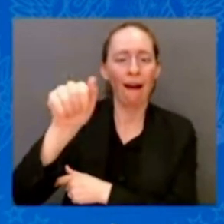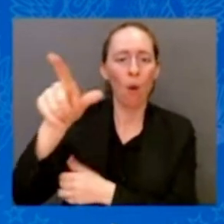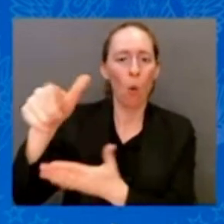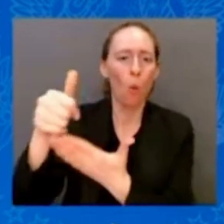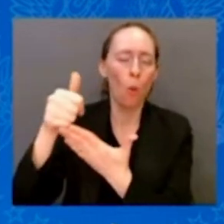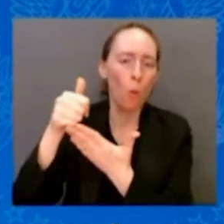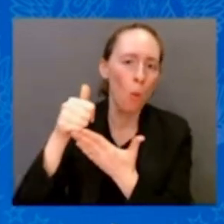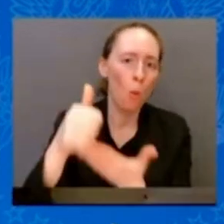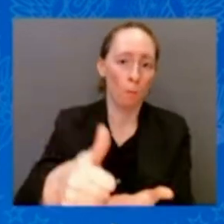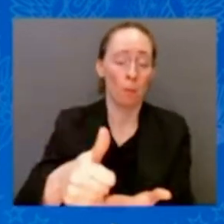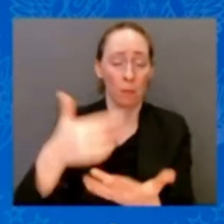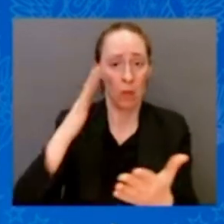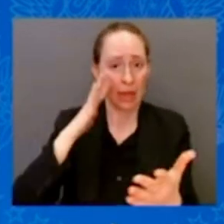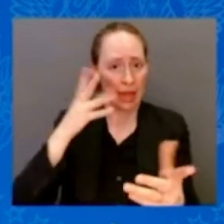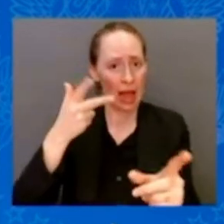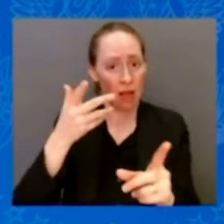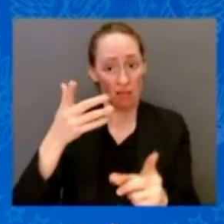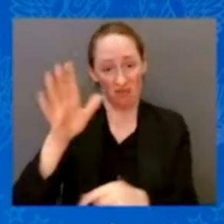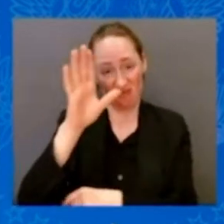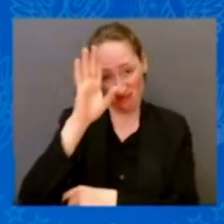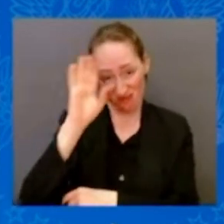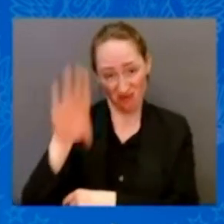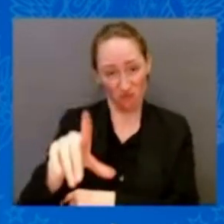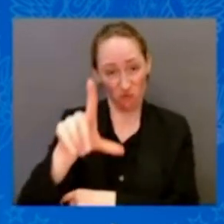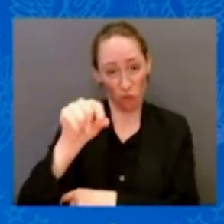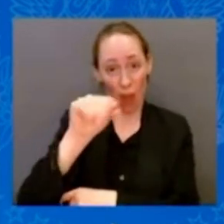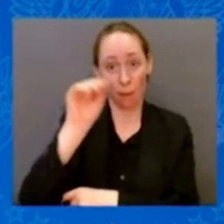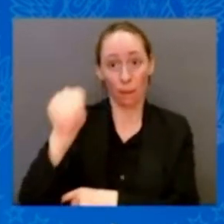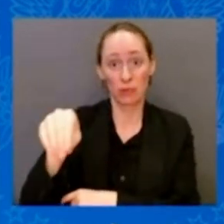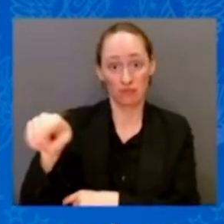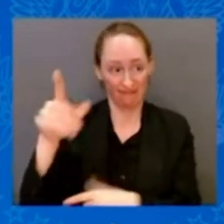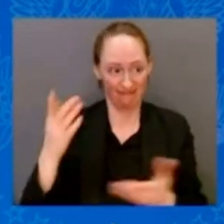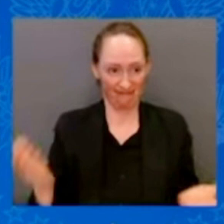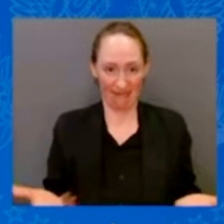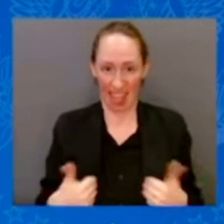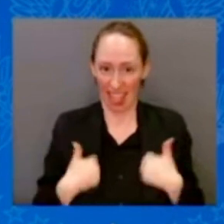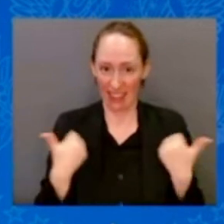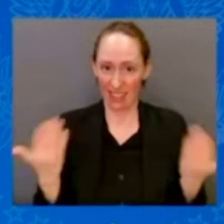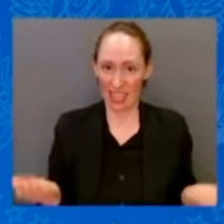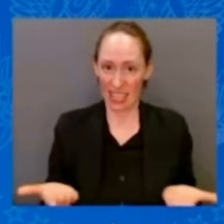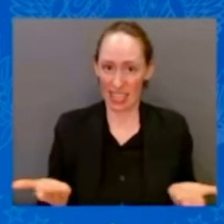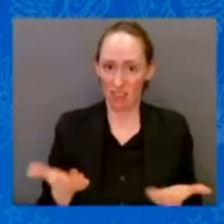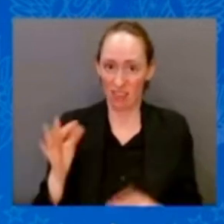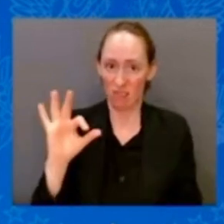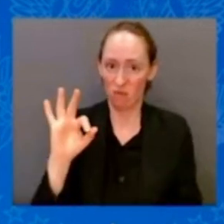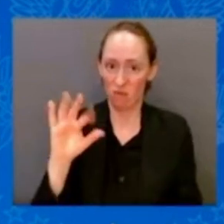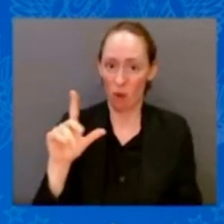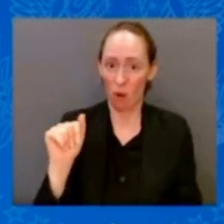And by the way, that's 3.2 million people. They're still trying to take it away.